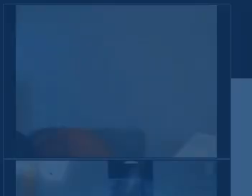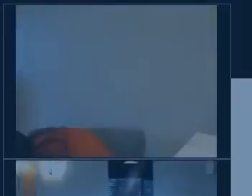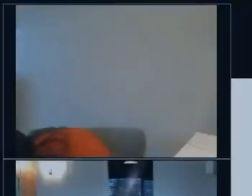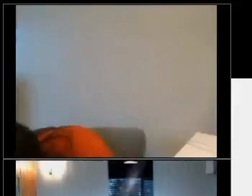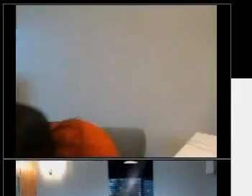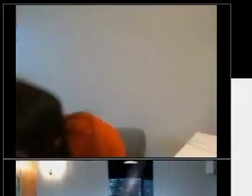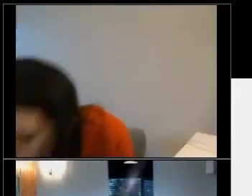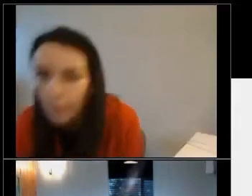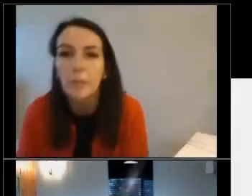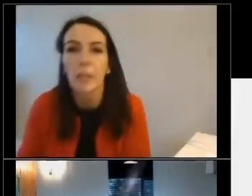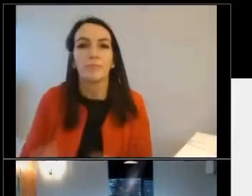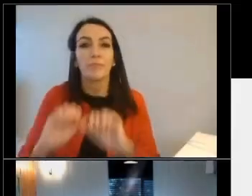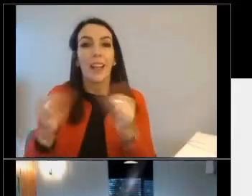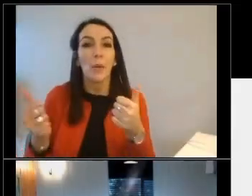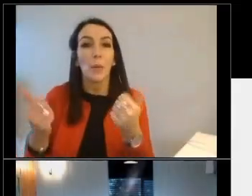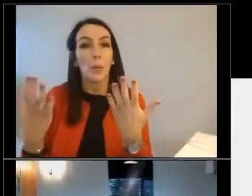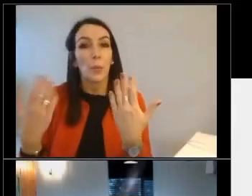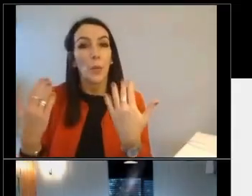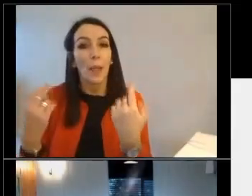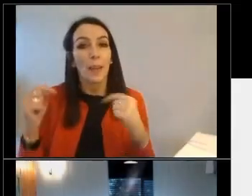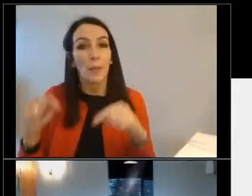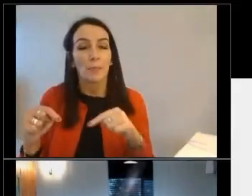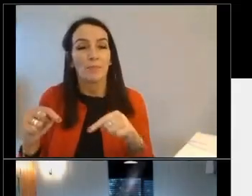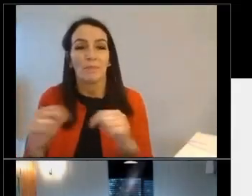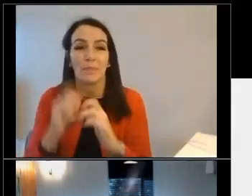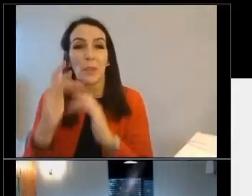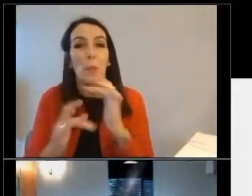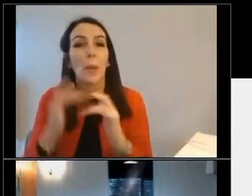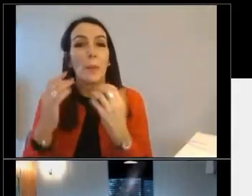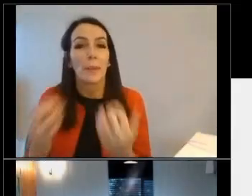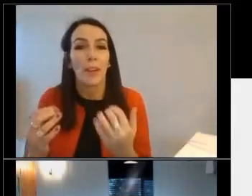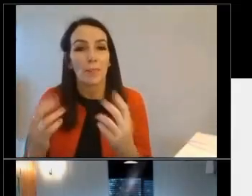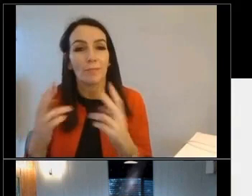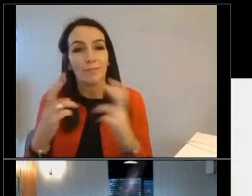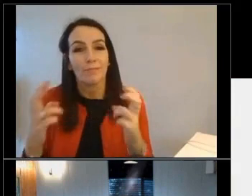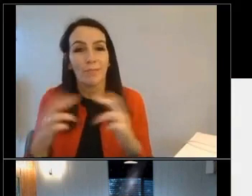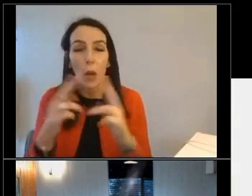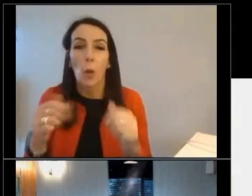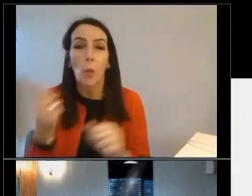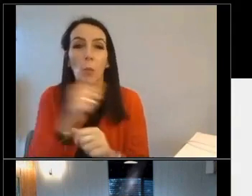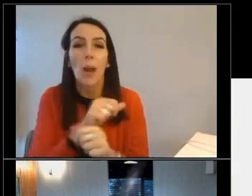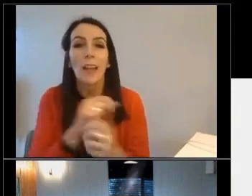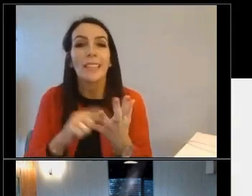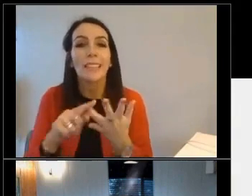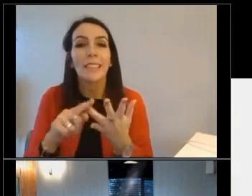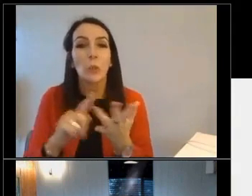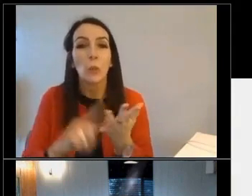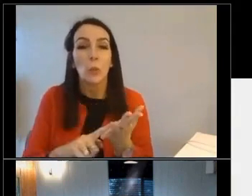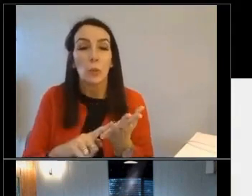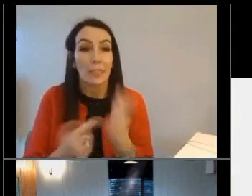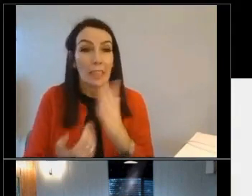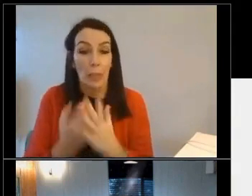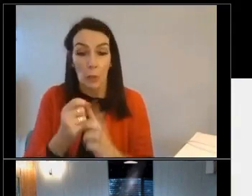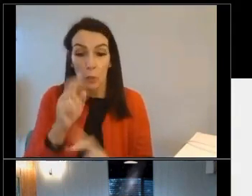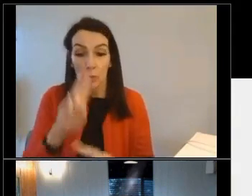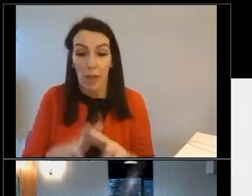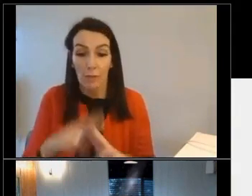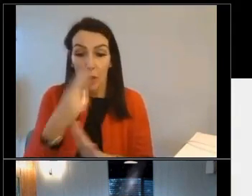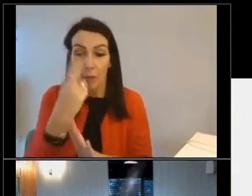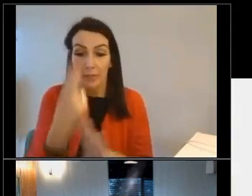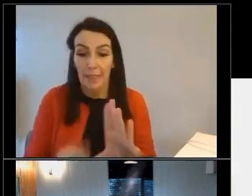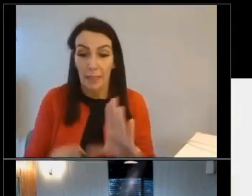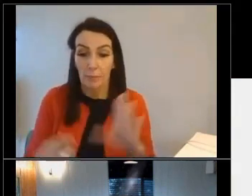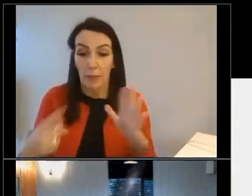Hello and welcome to our webinar on the Homewise tool, a new platform designed by Energy Saving Trust